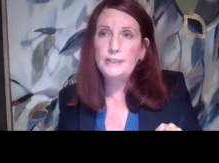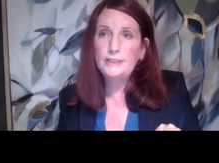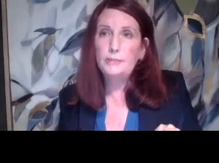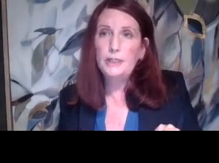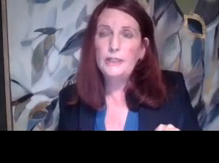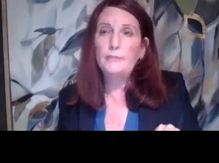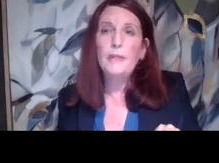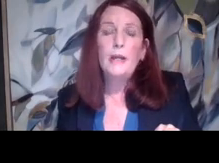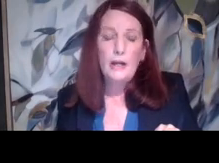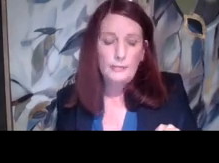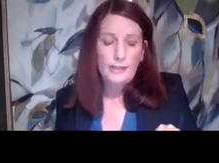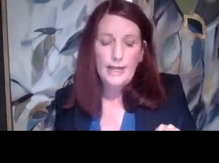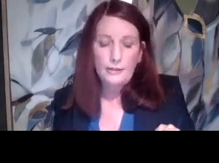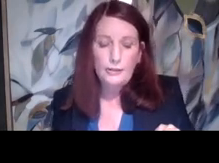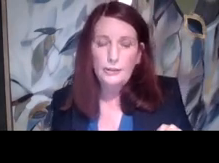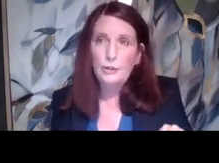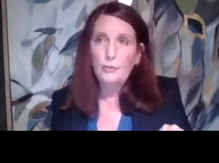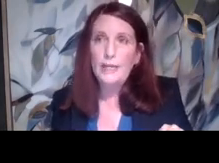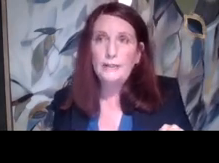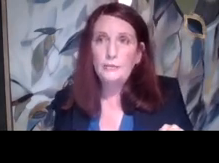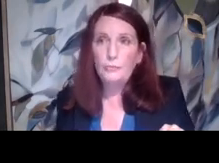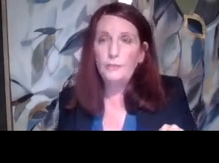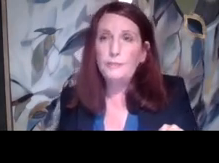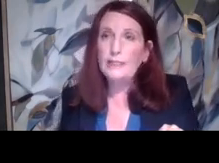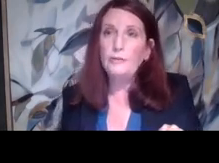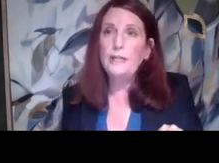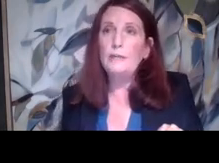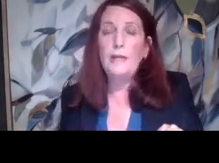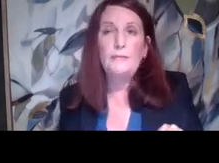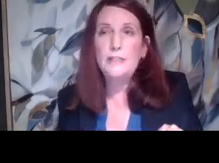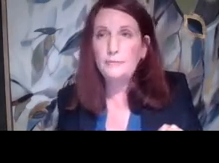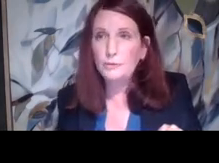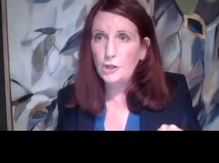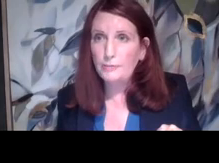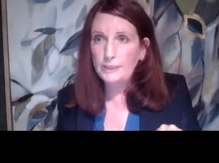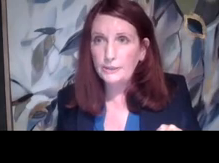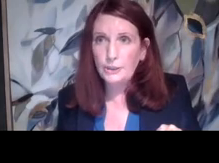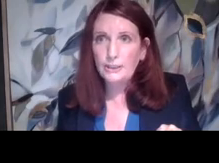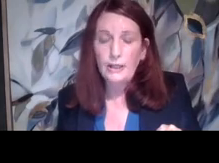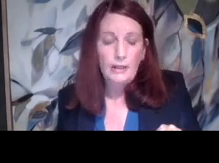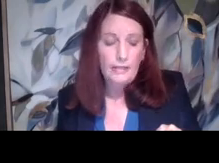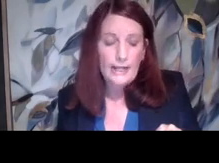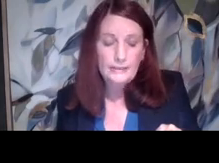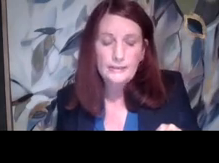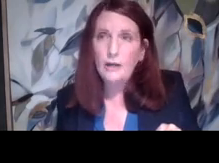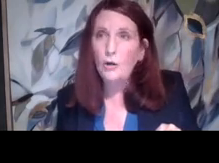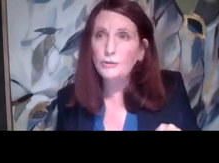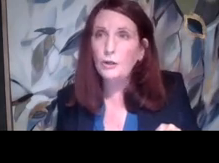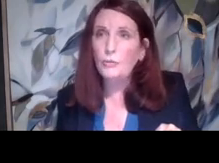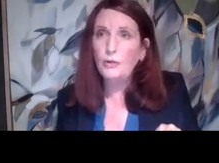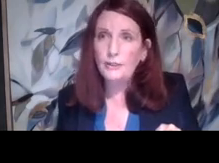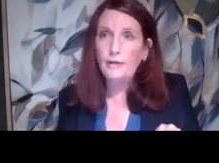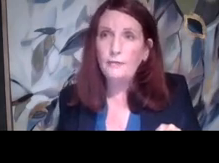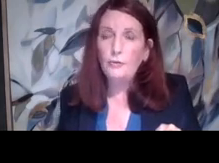person with a disability, um, that could, you know, make real, belittle them every time there's a competition. That's, uh,